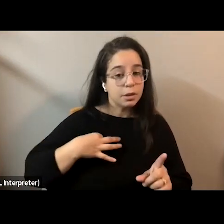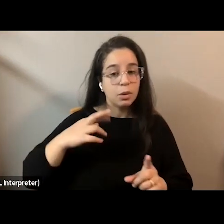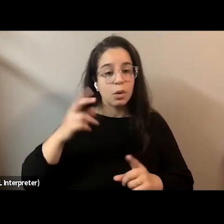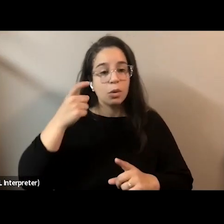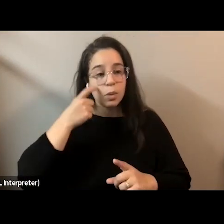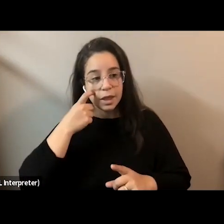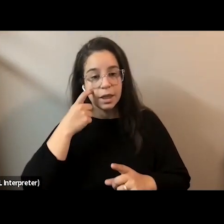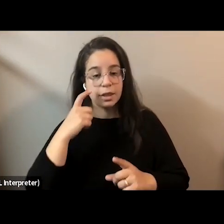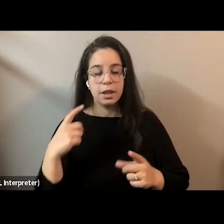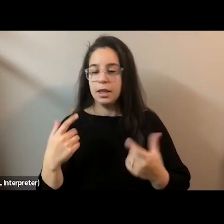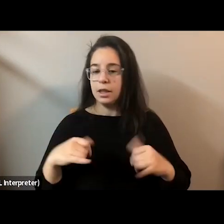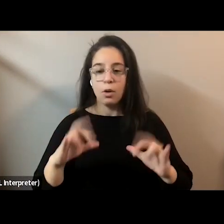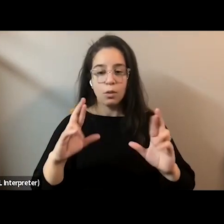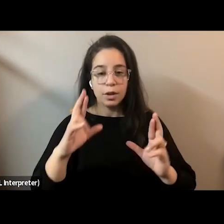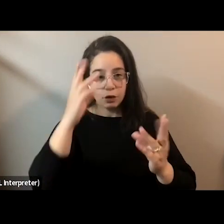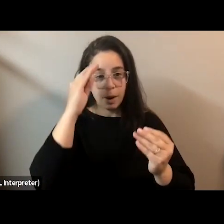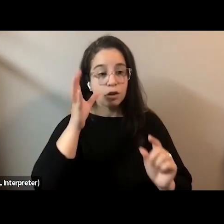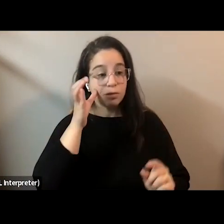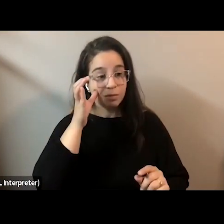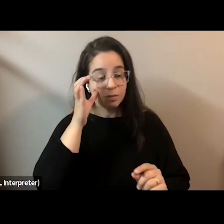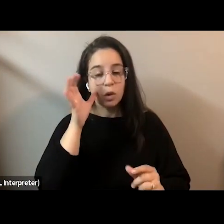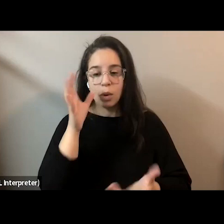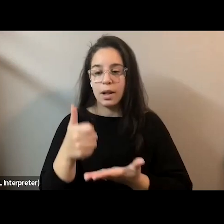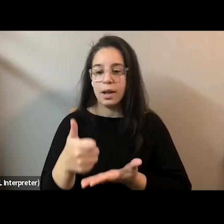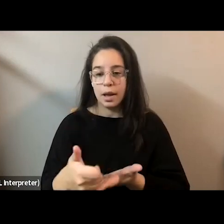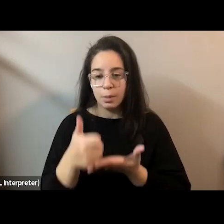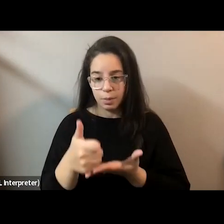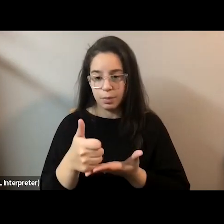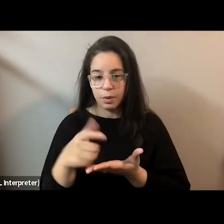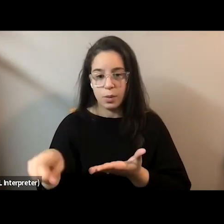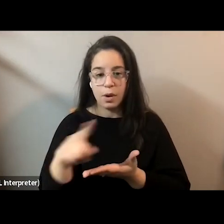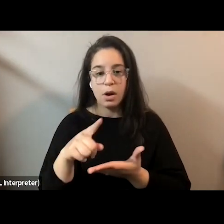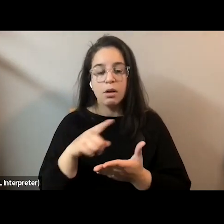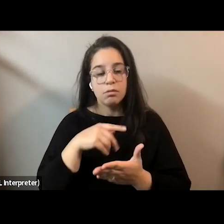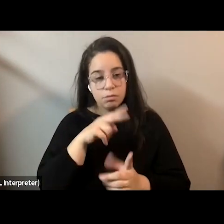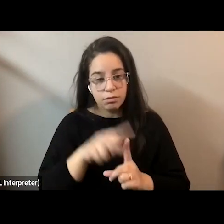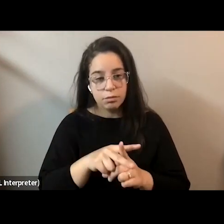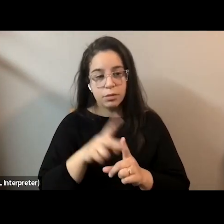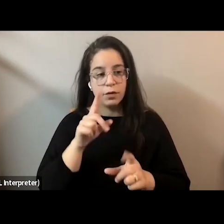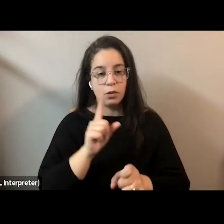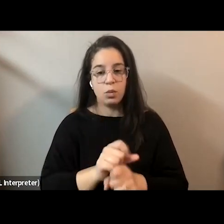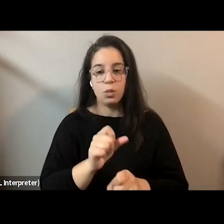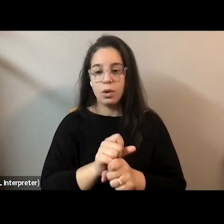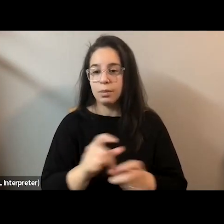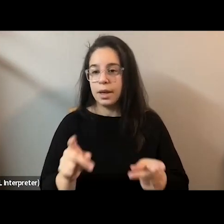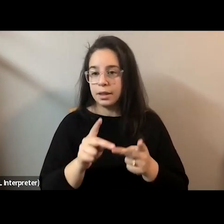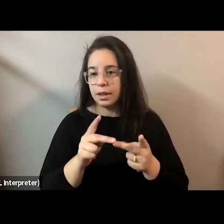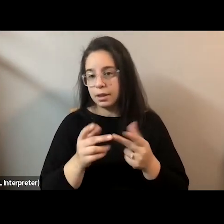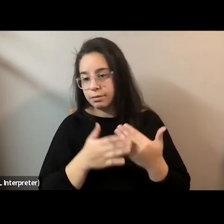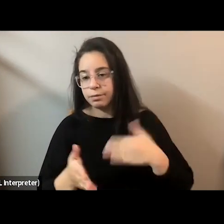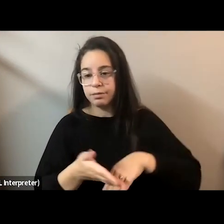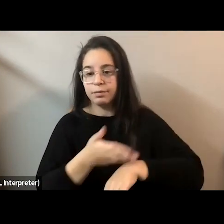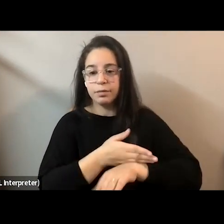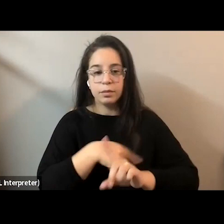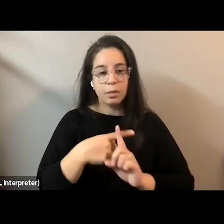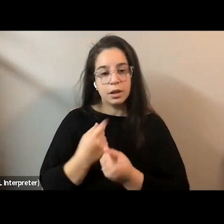I hope that the information that was shared today will really help you move forward in your workplaces in a really beautiful way and act as